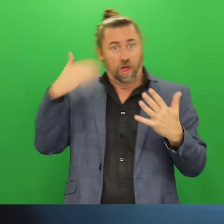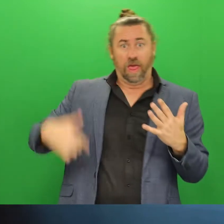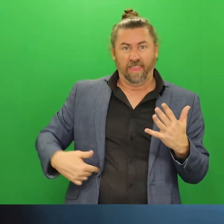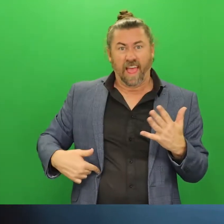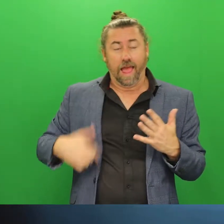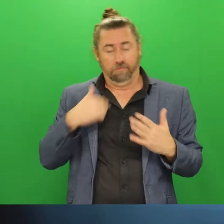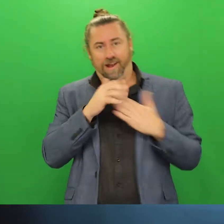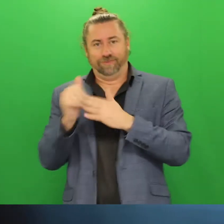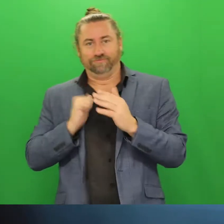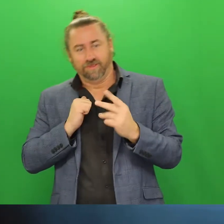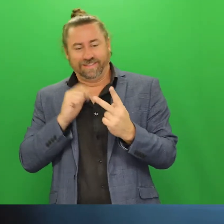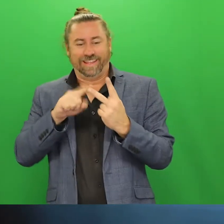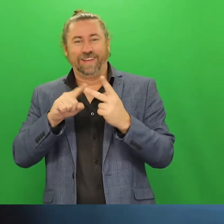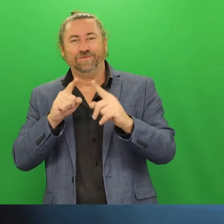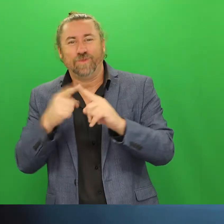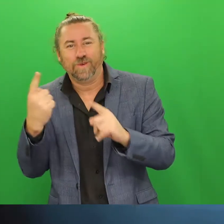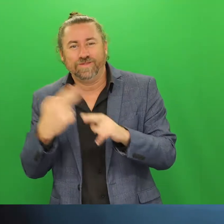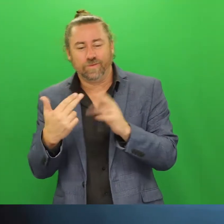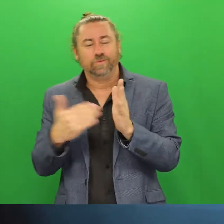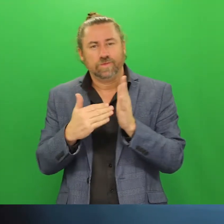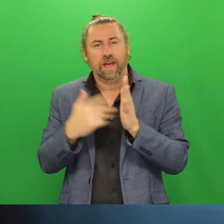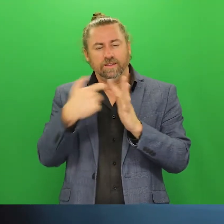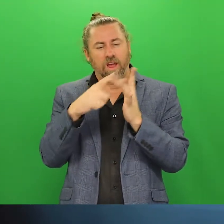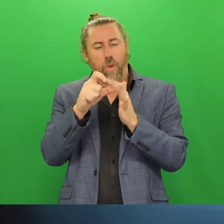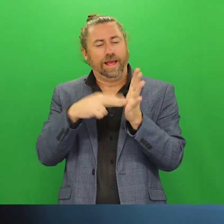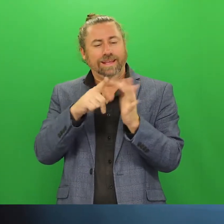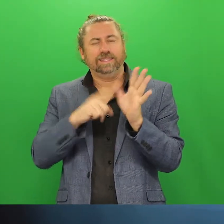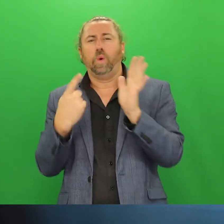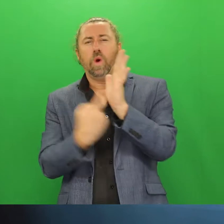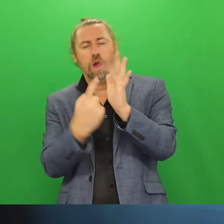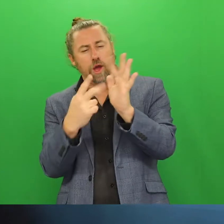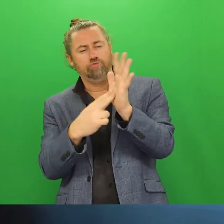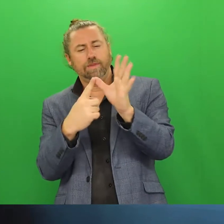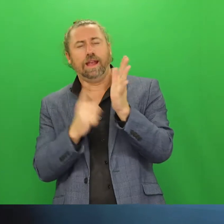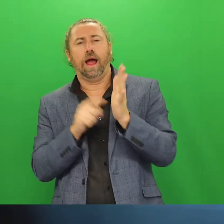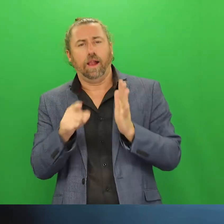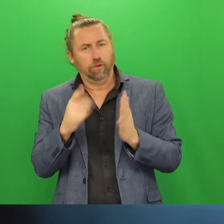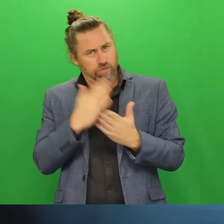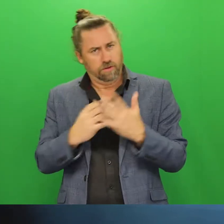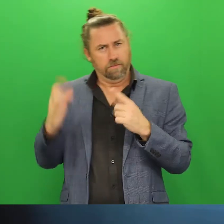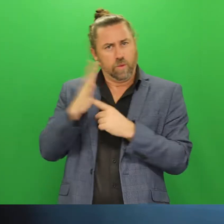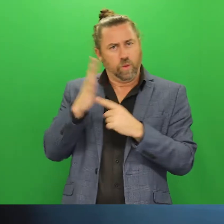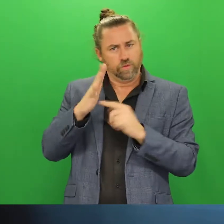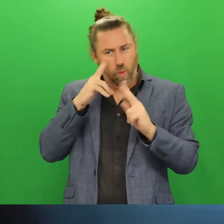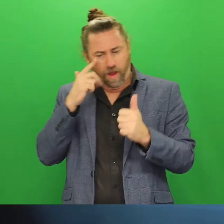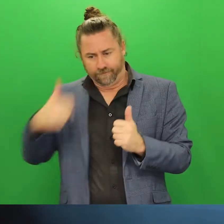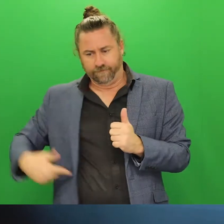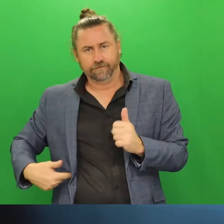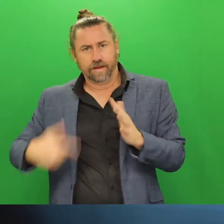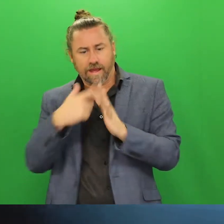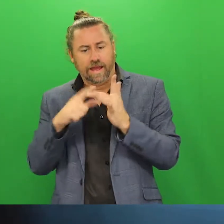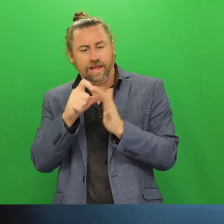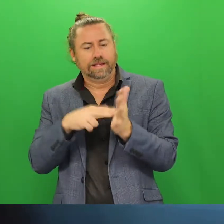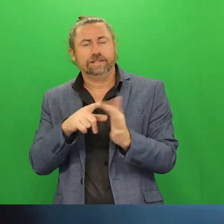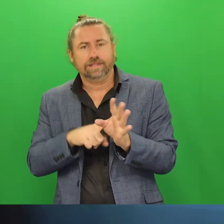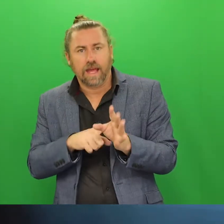other silent chronic condition markers. Our kidneys are very important and are